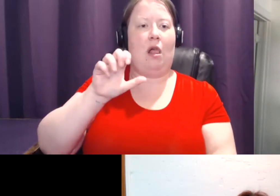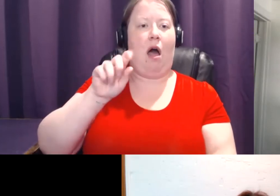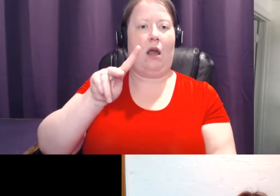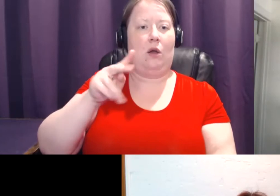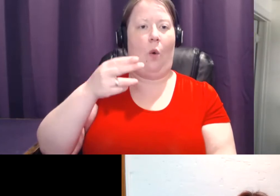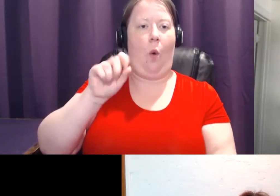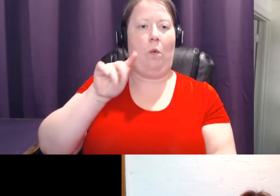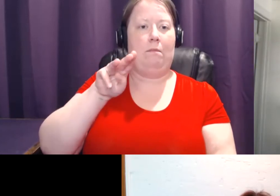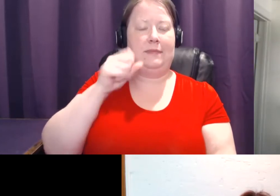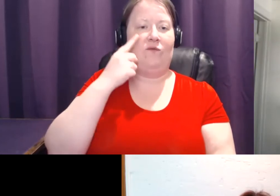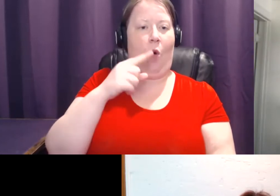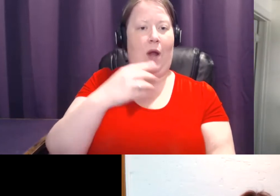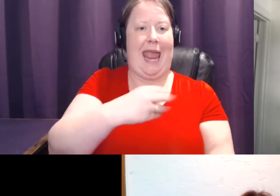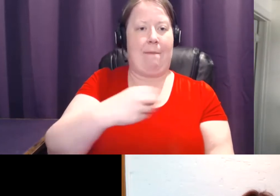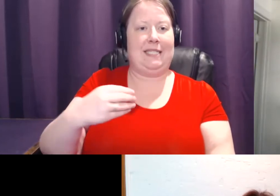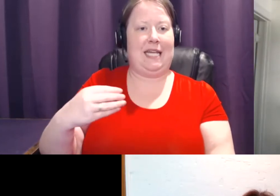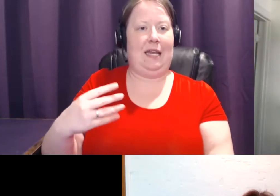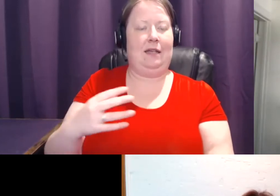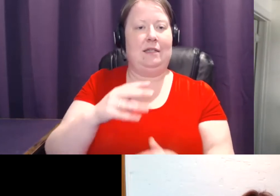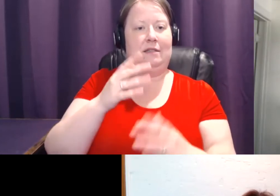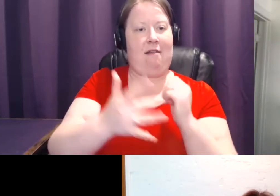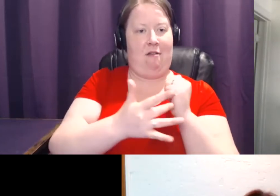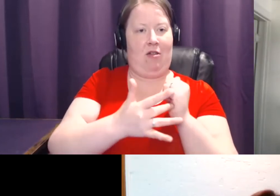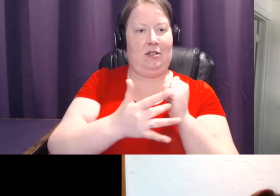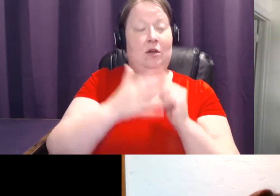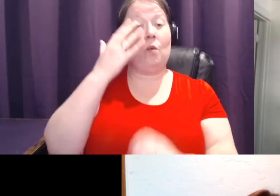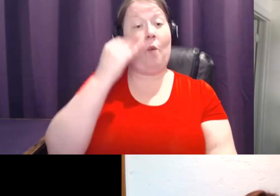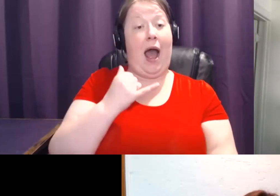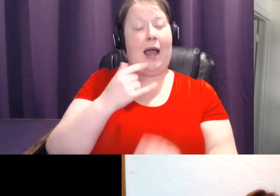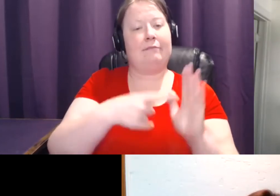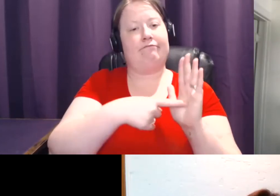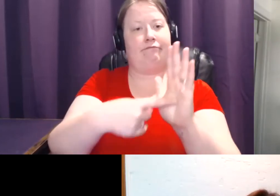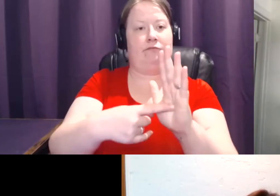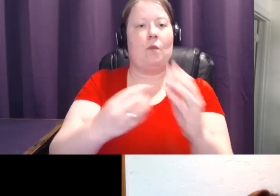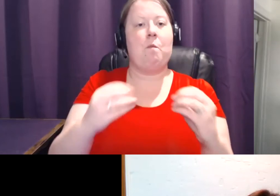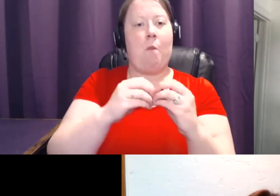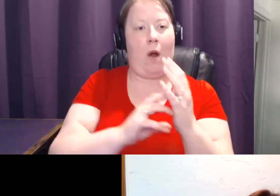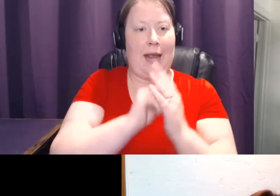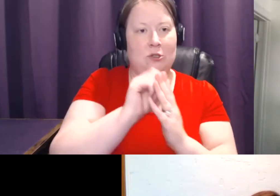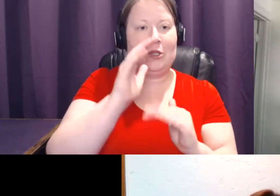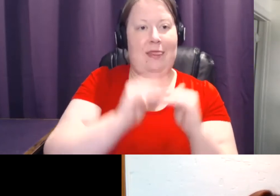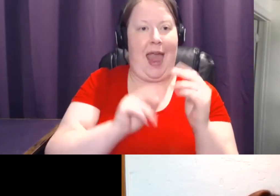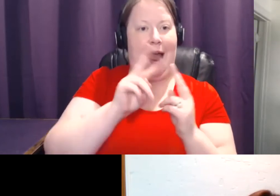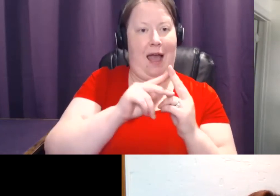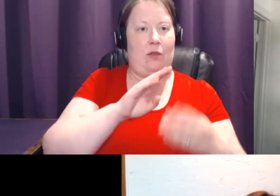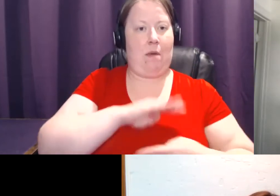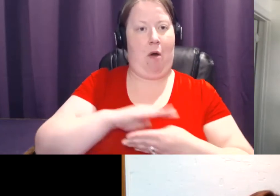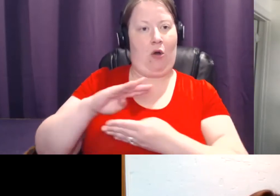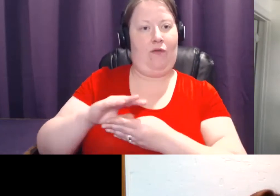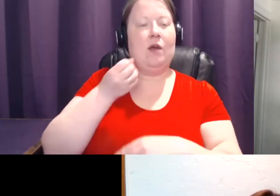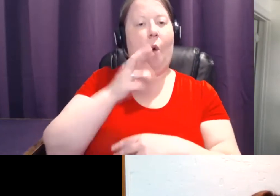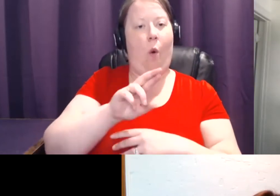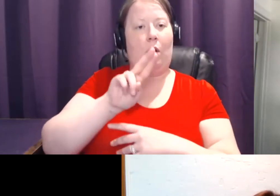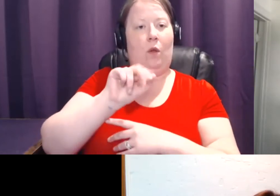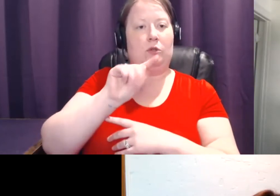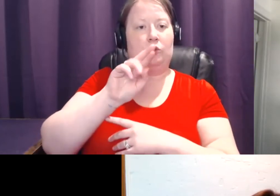And that's because it shows us more cancers than either mammography or ultrasound or even